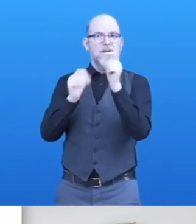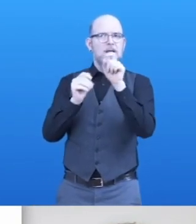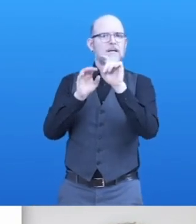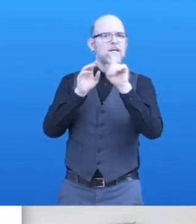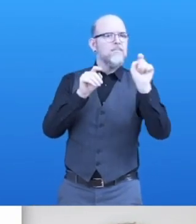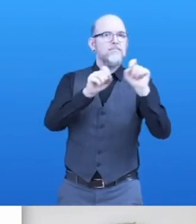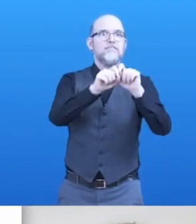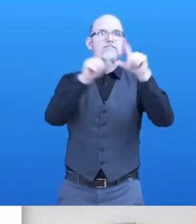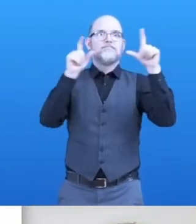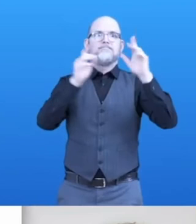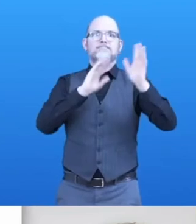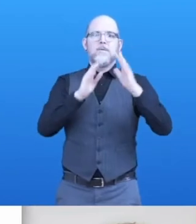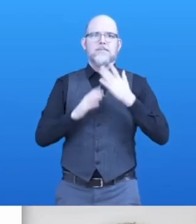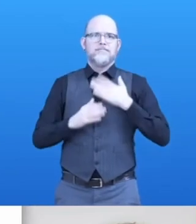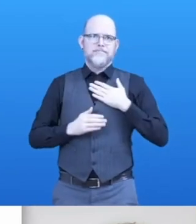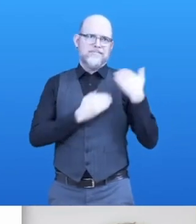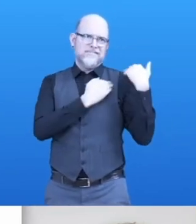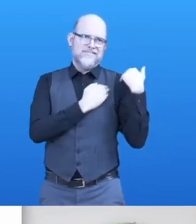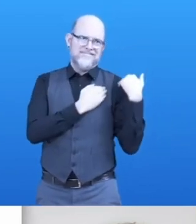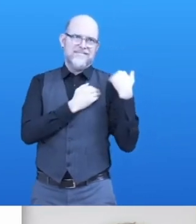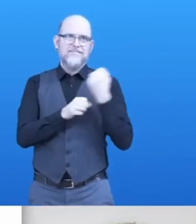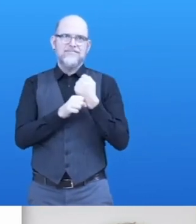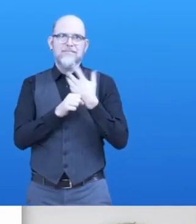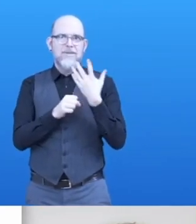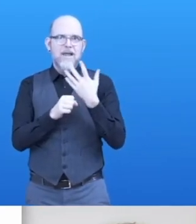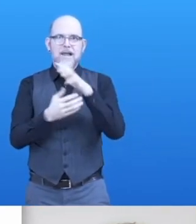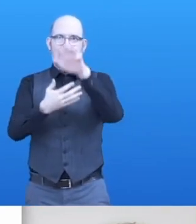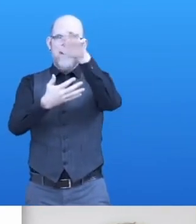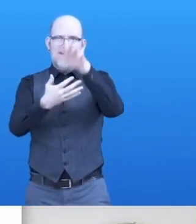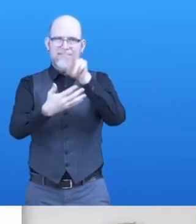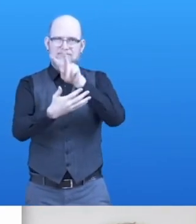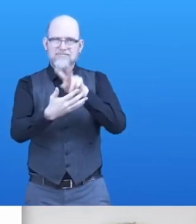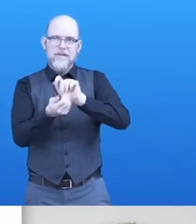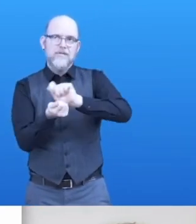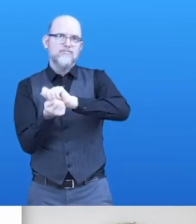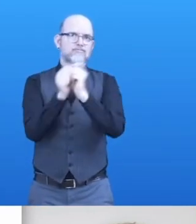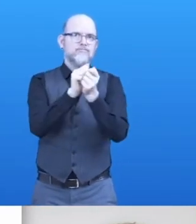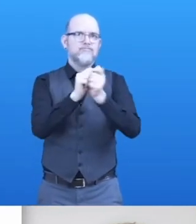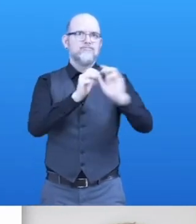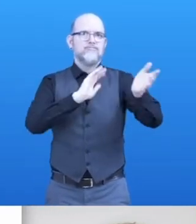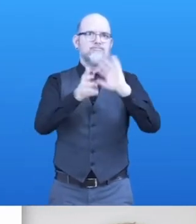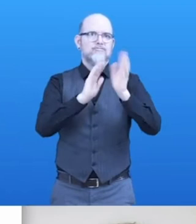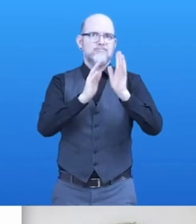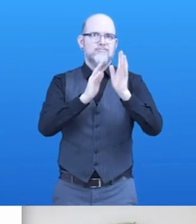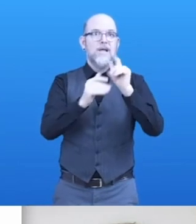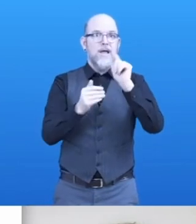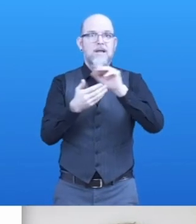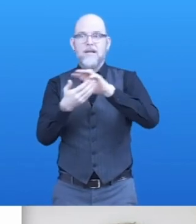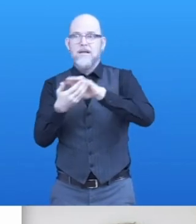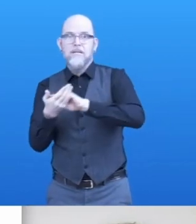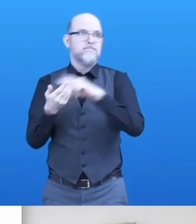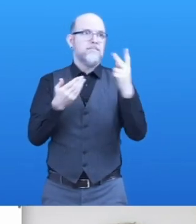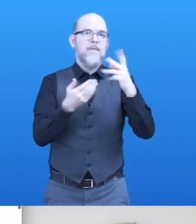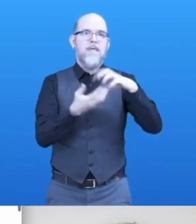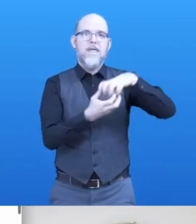into sign language and we use a 3D animated avatar system. Symax works semi-automatically. The